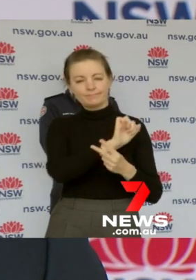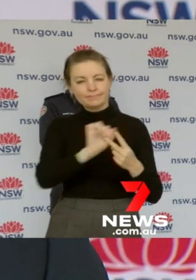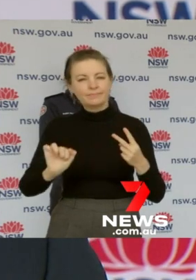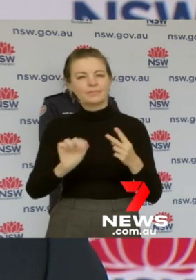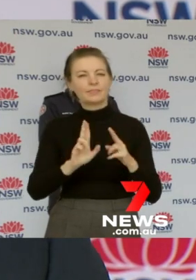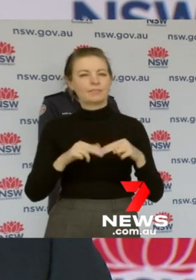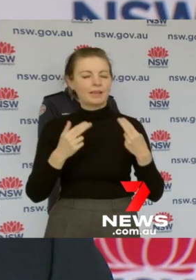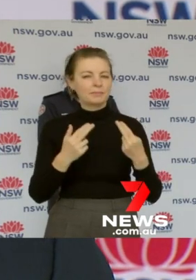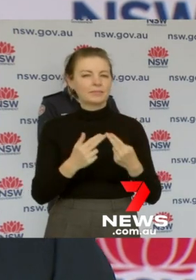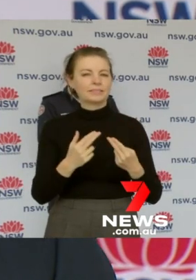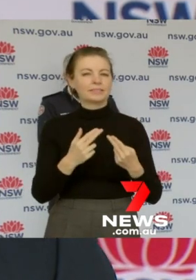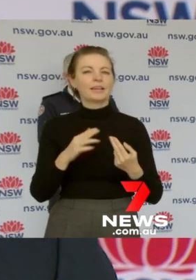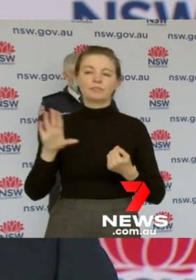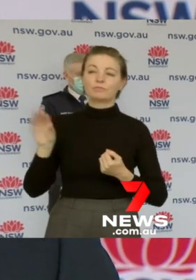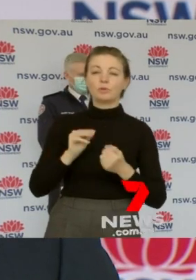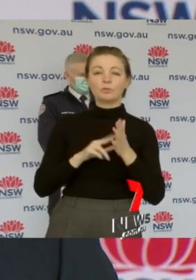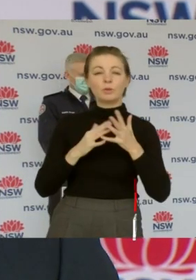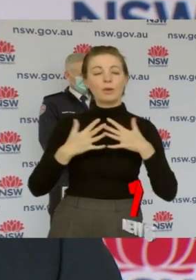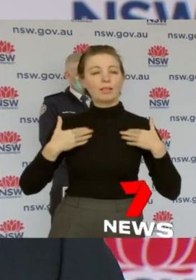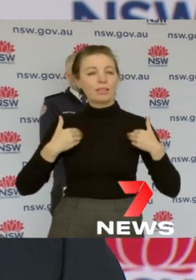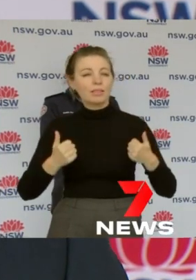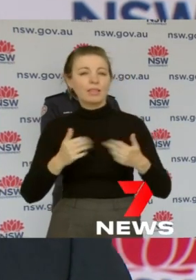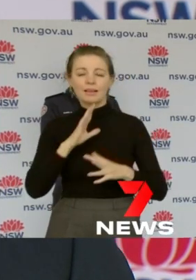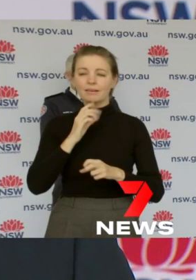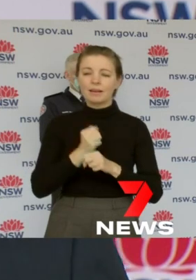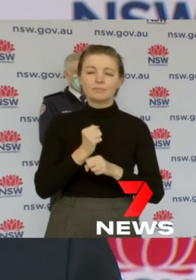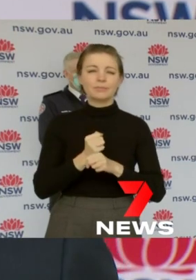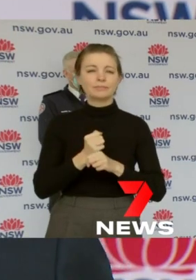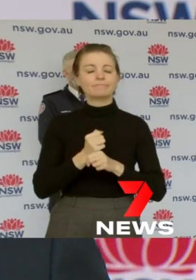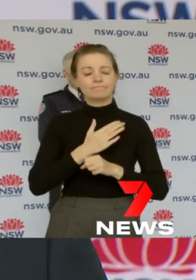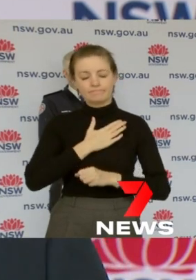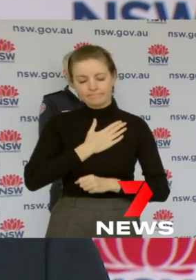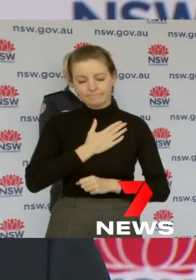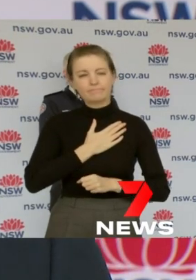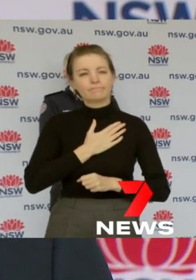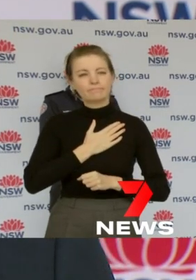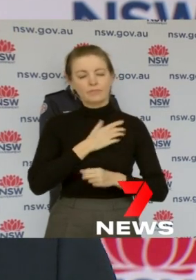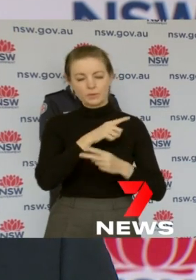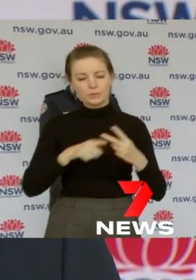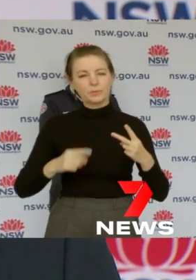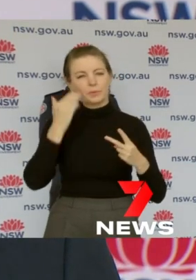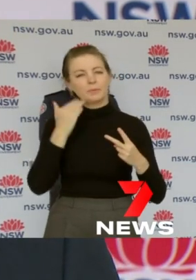entire New South Wales health system and our government to the families of those two ladies.